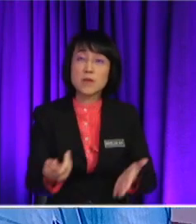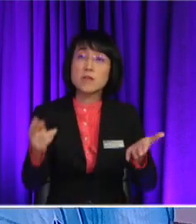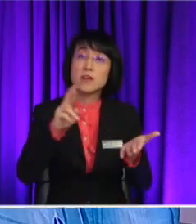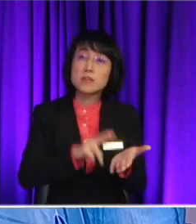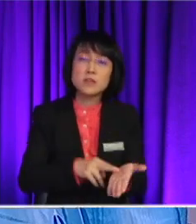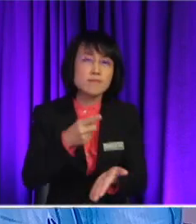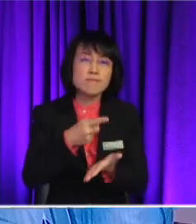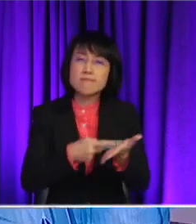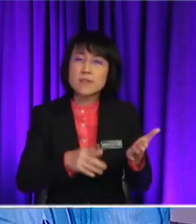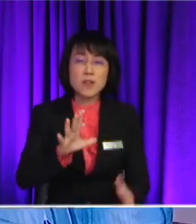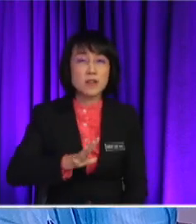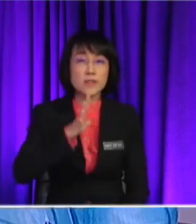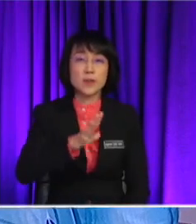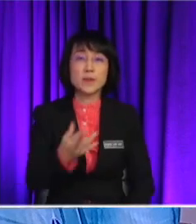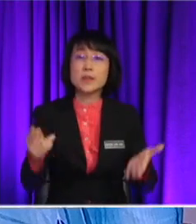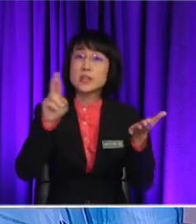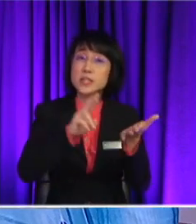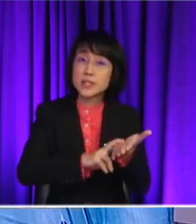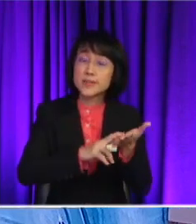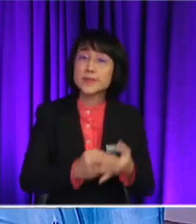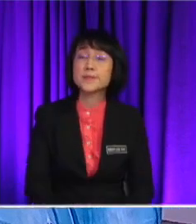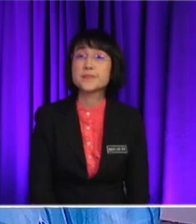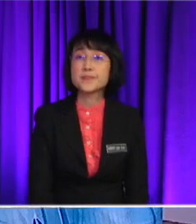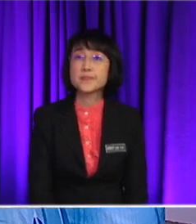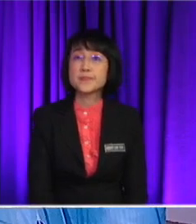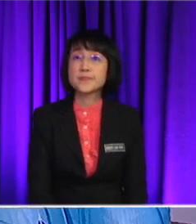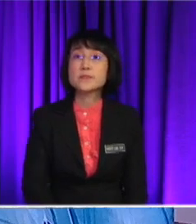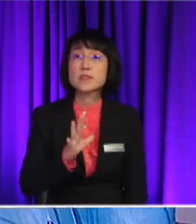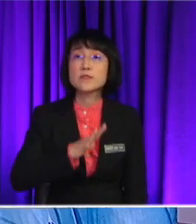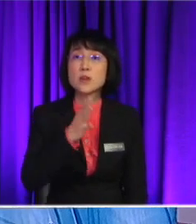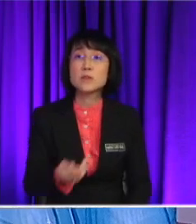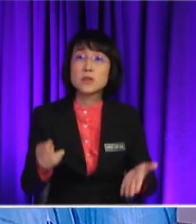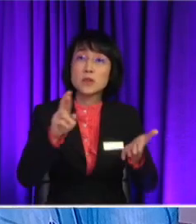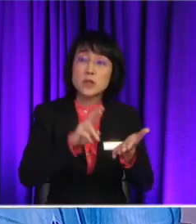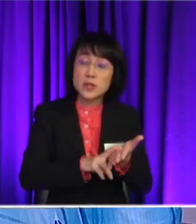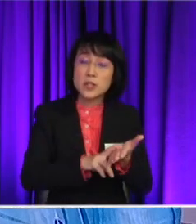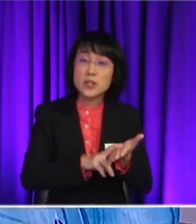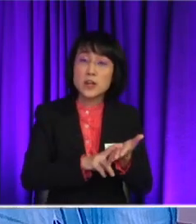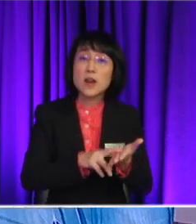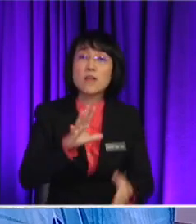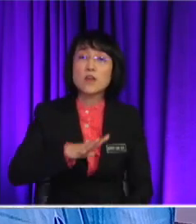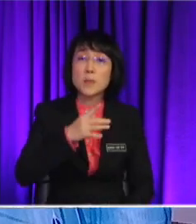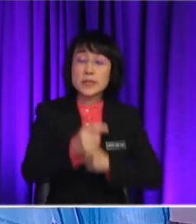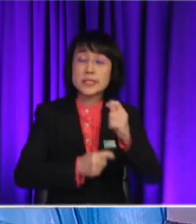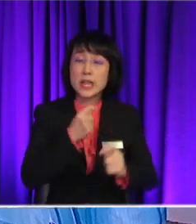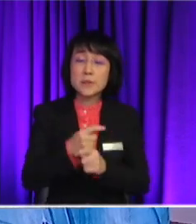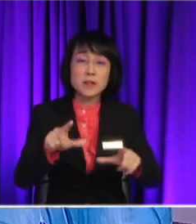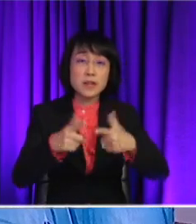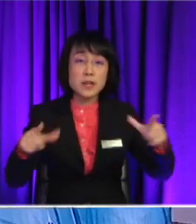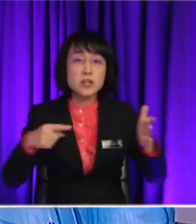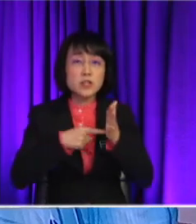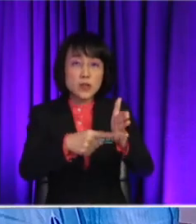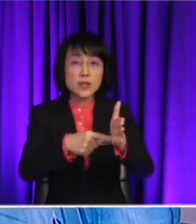register first? So formal register is actually kind of like a formal type of language That we would like to show the